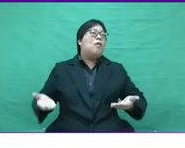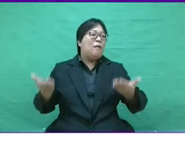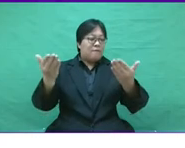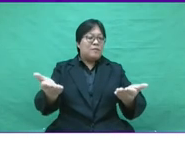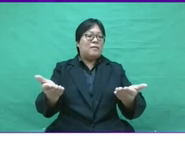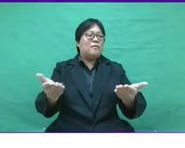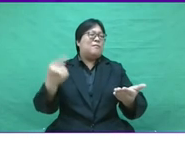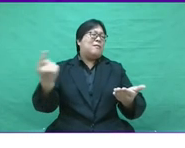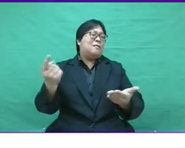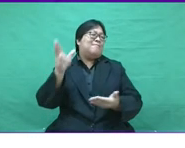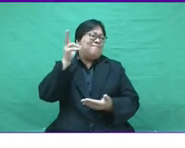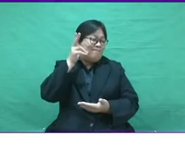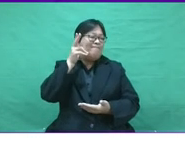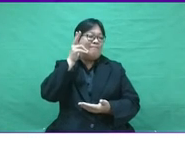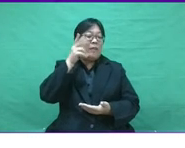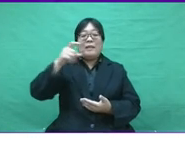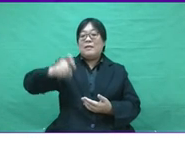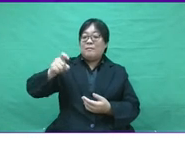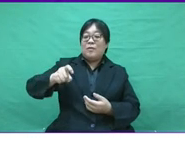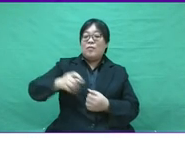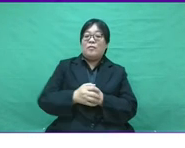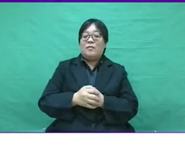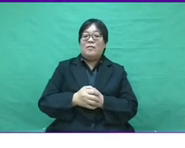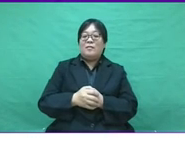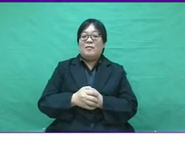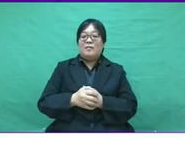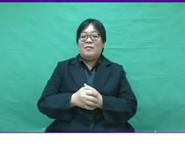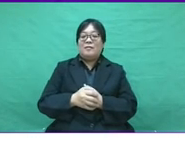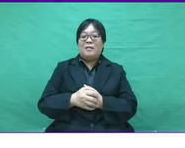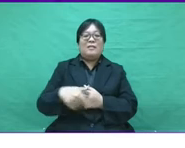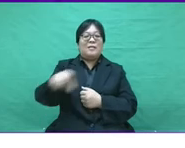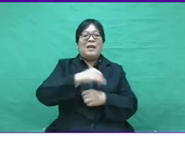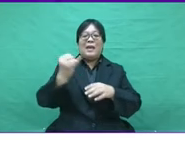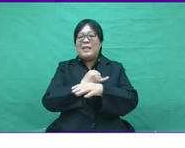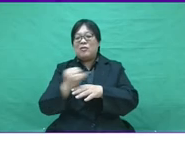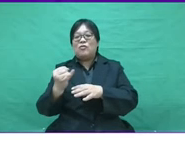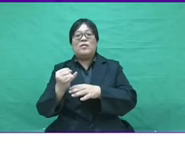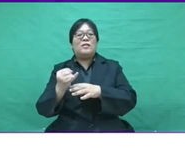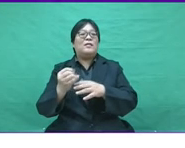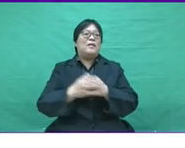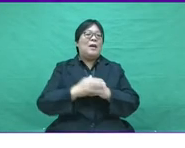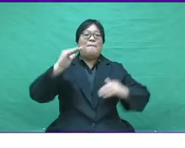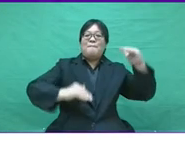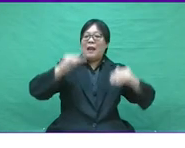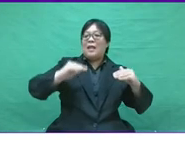In ladies and gentlemen, we often hear about the need of